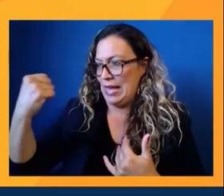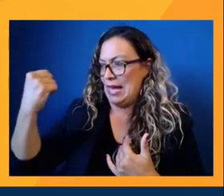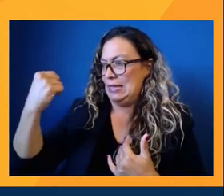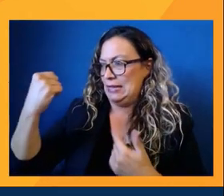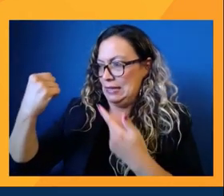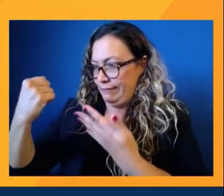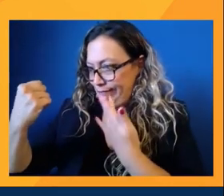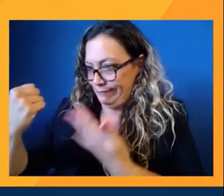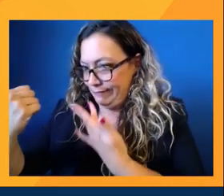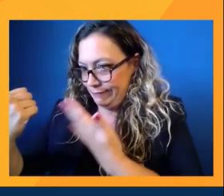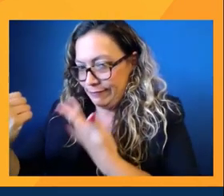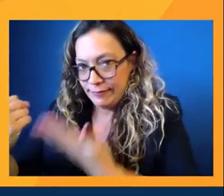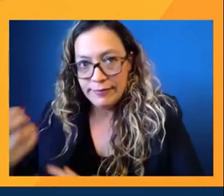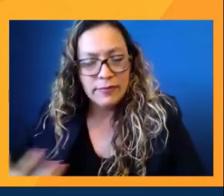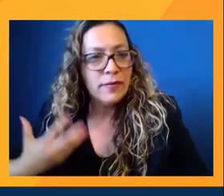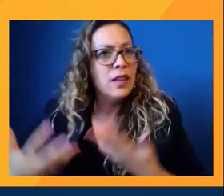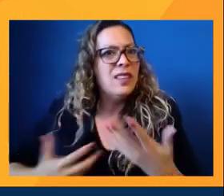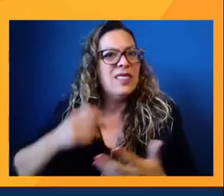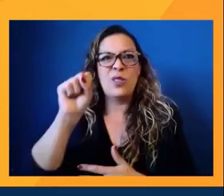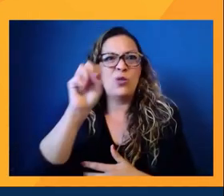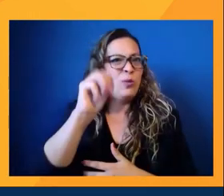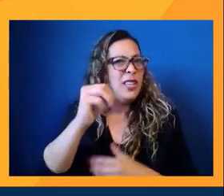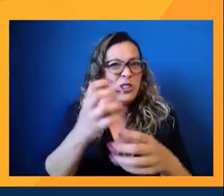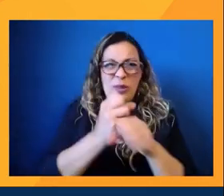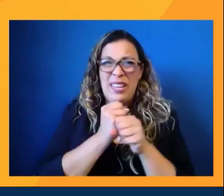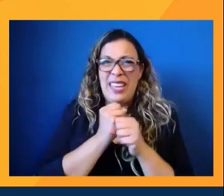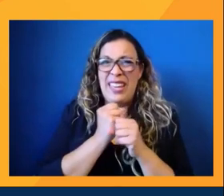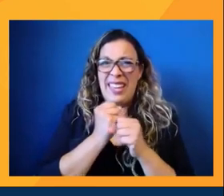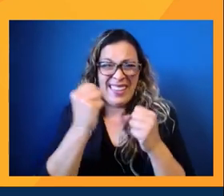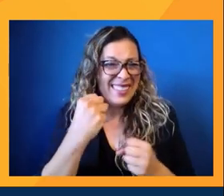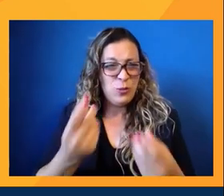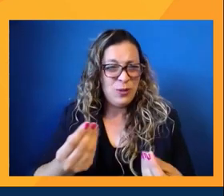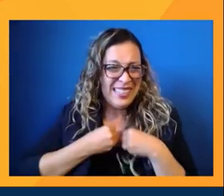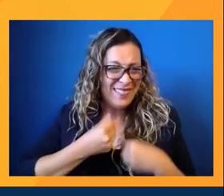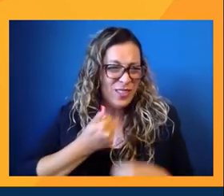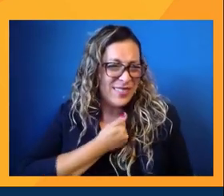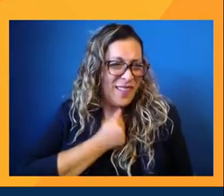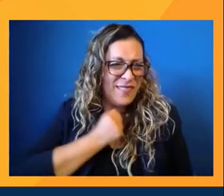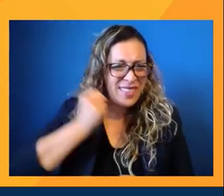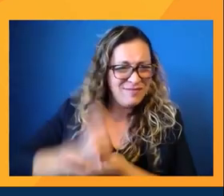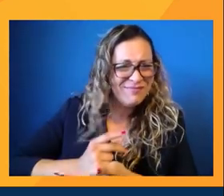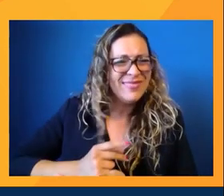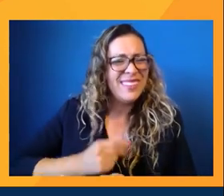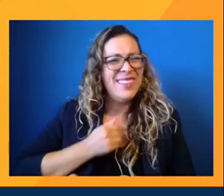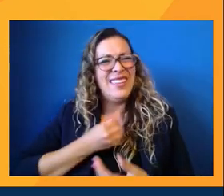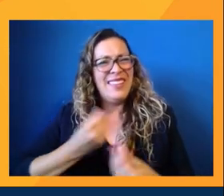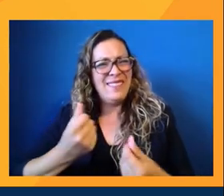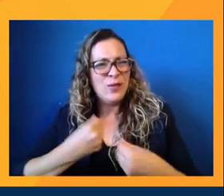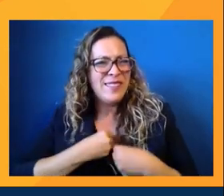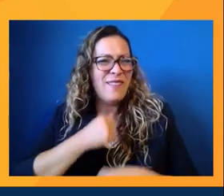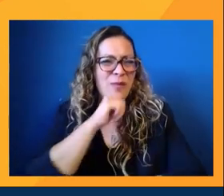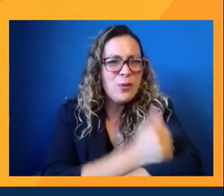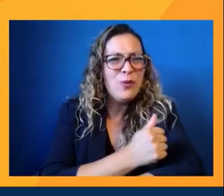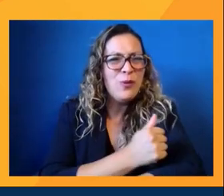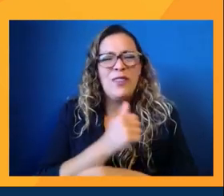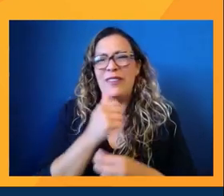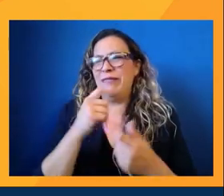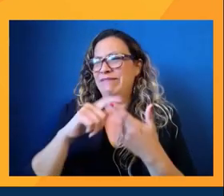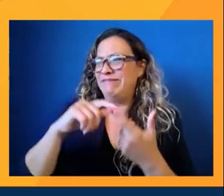social media, you give yourself the yes. You give yourself the green light to create. And then